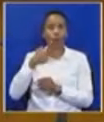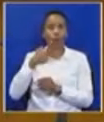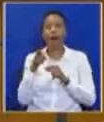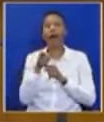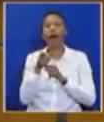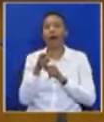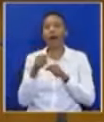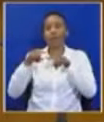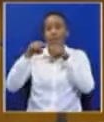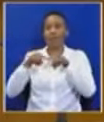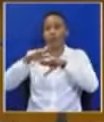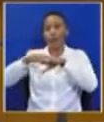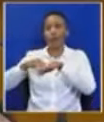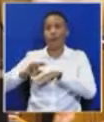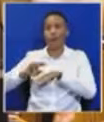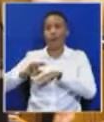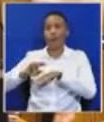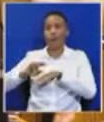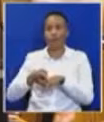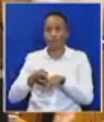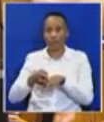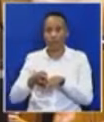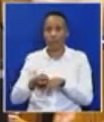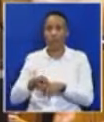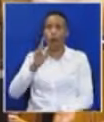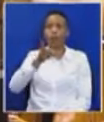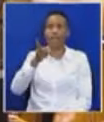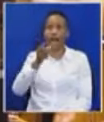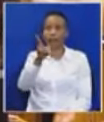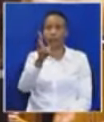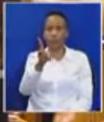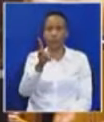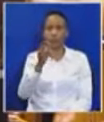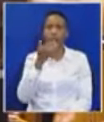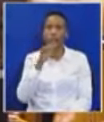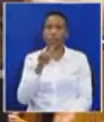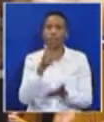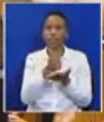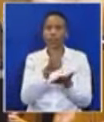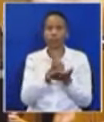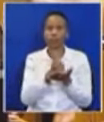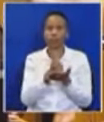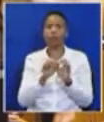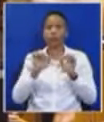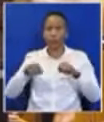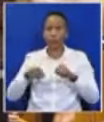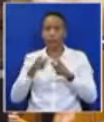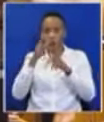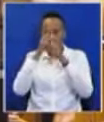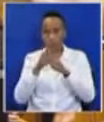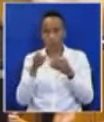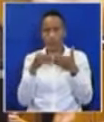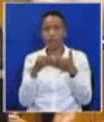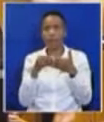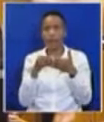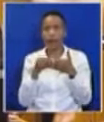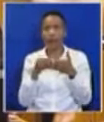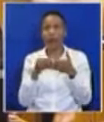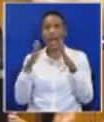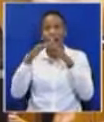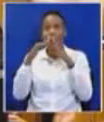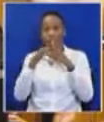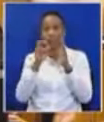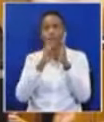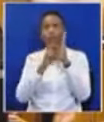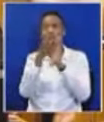order. Honorable member, will you just take your seat? Order, house chair. Yes, honorable member. House chair, this house has rules and this